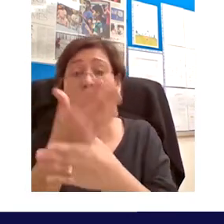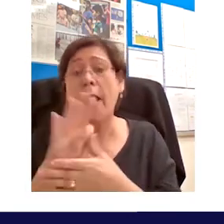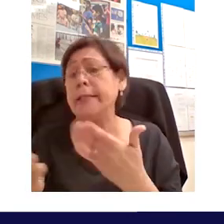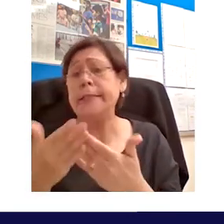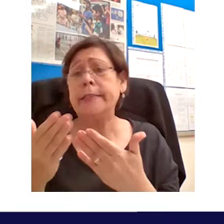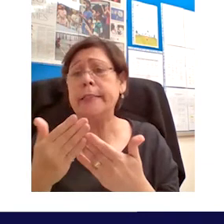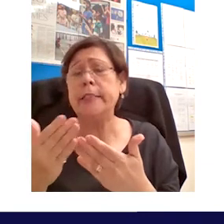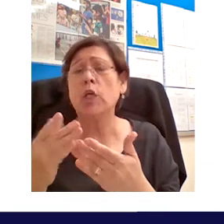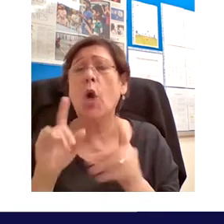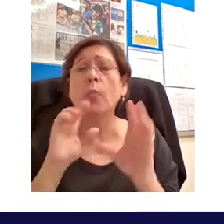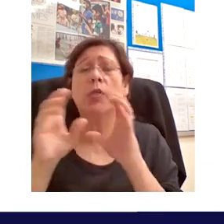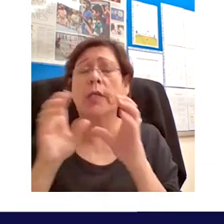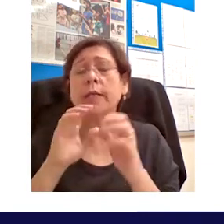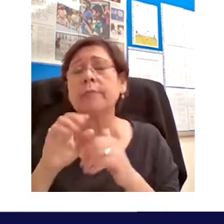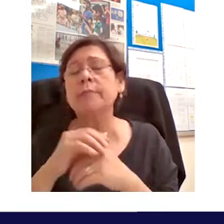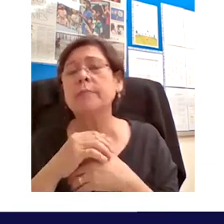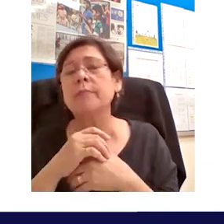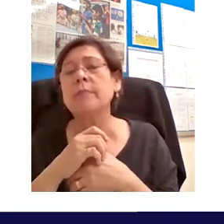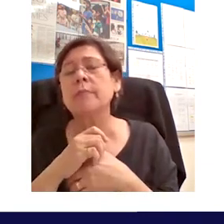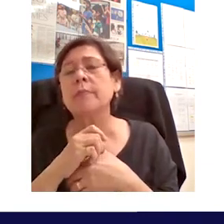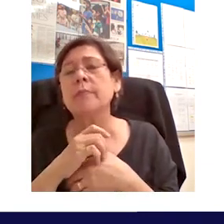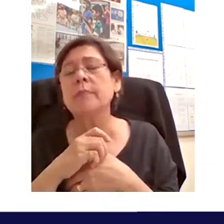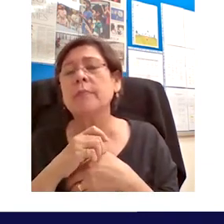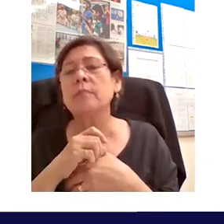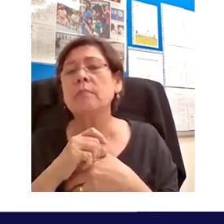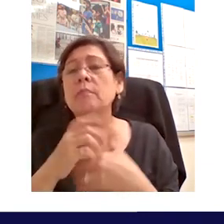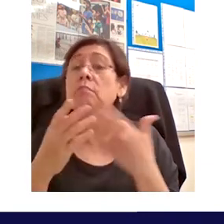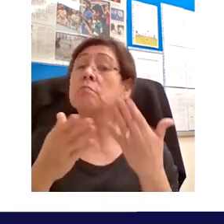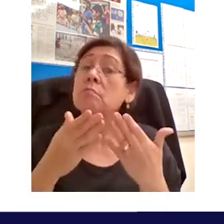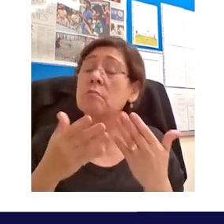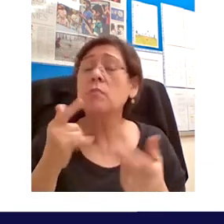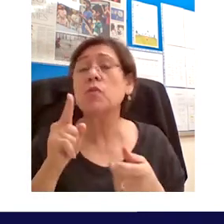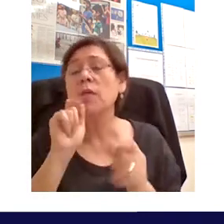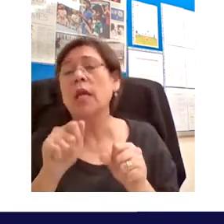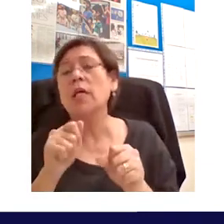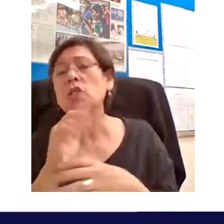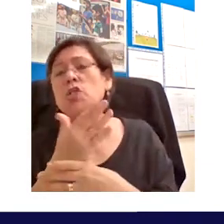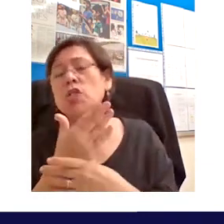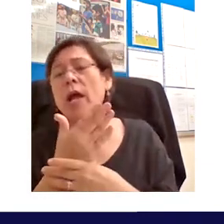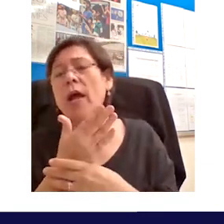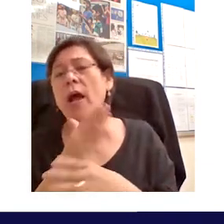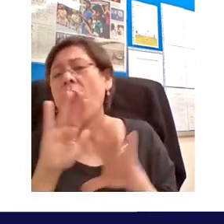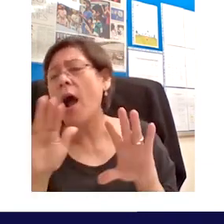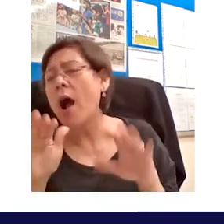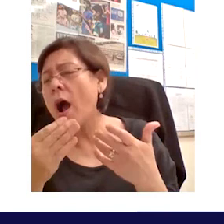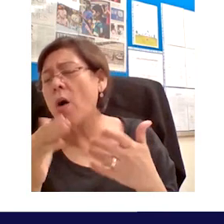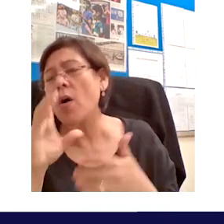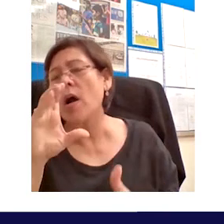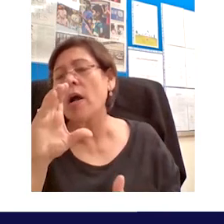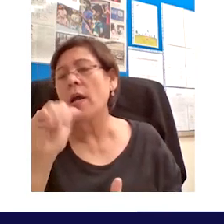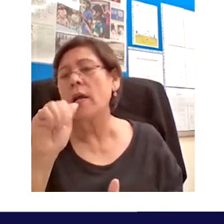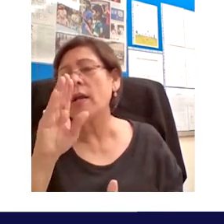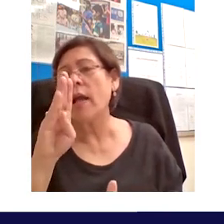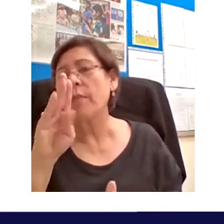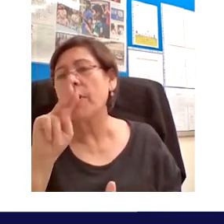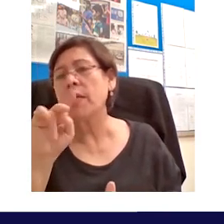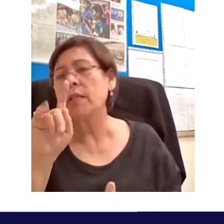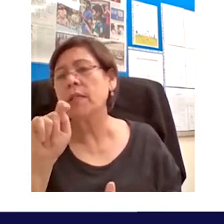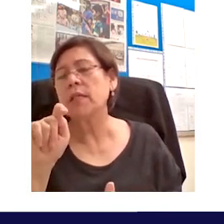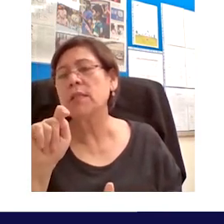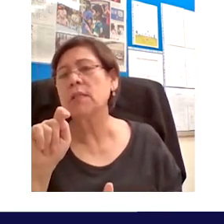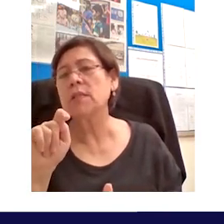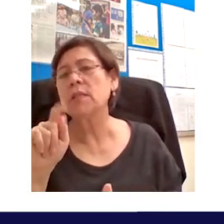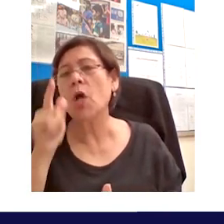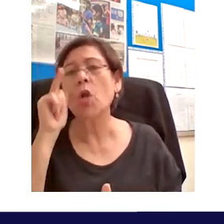and uh would you be able to share uh professor hudson how cabinet is looking forward to that collaboration you know